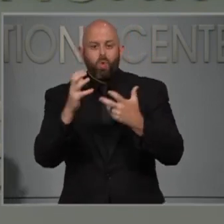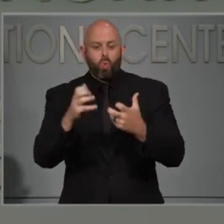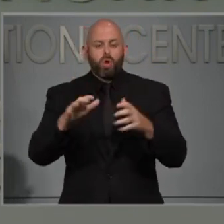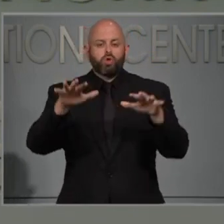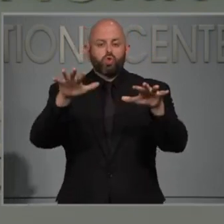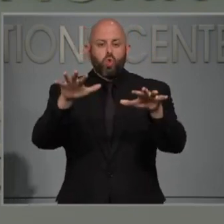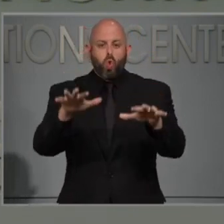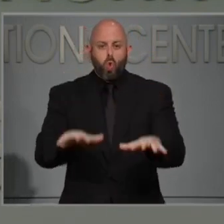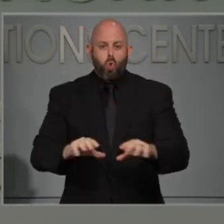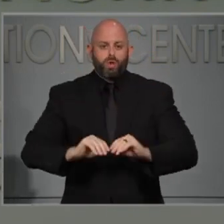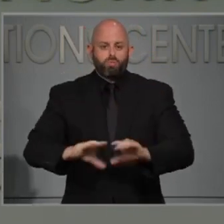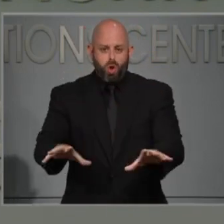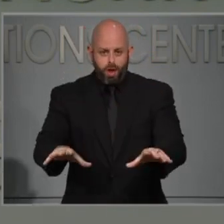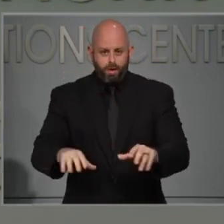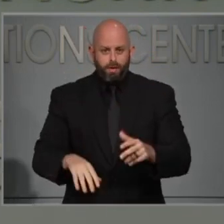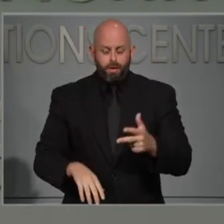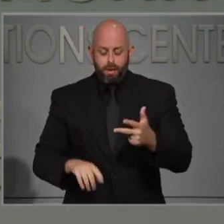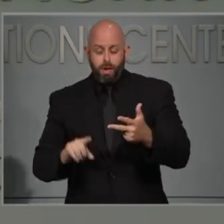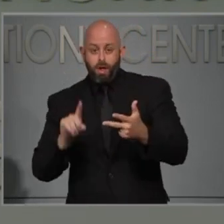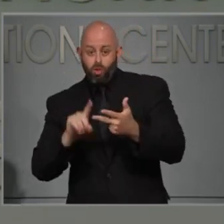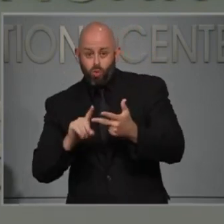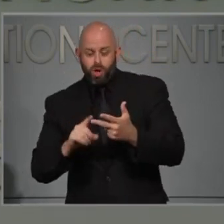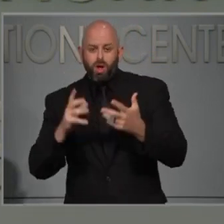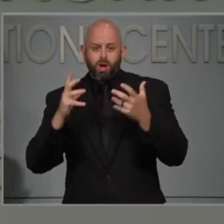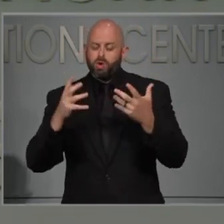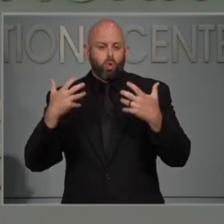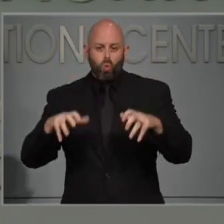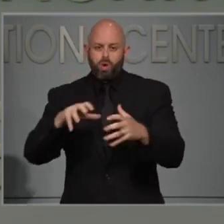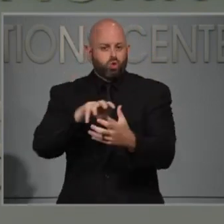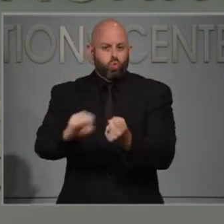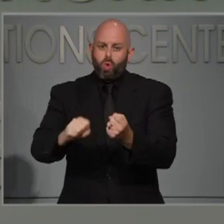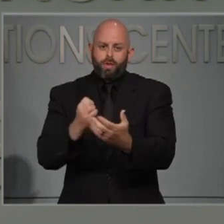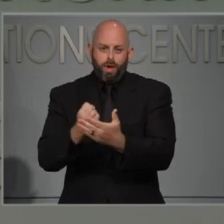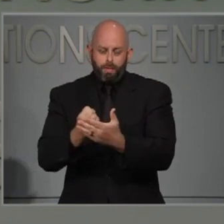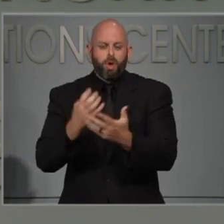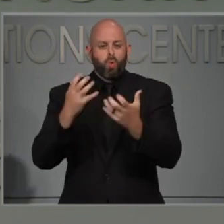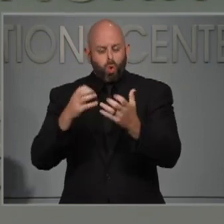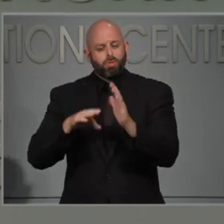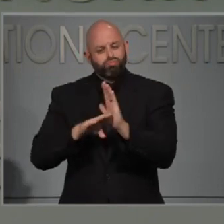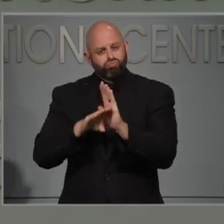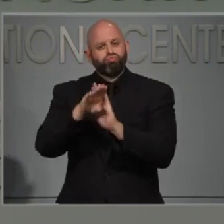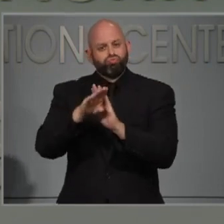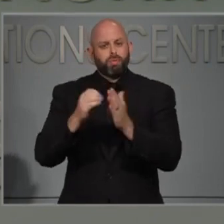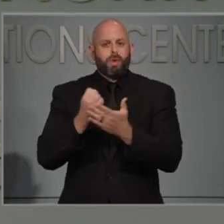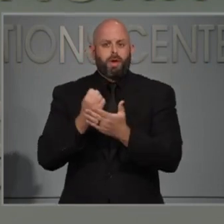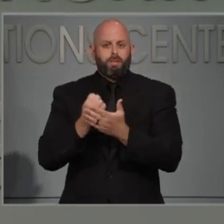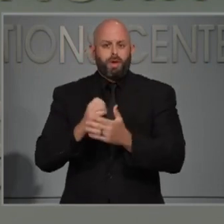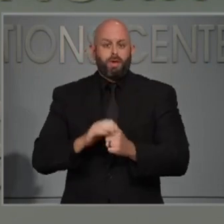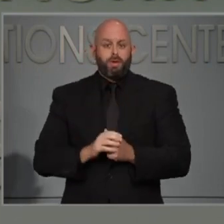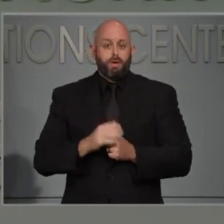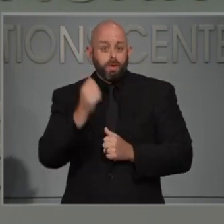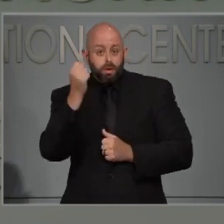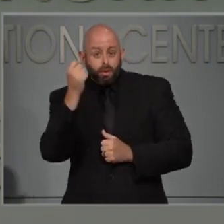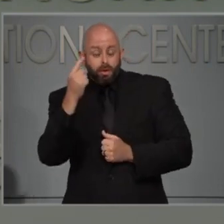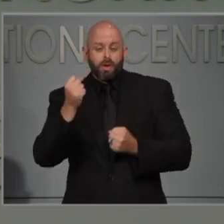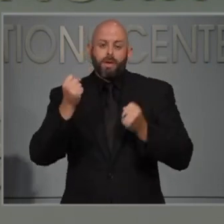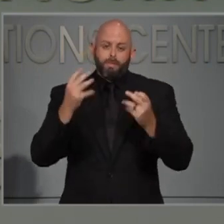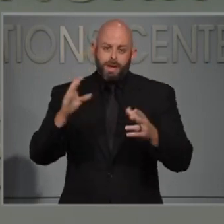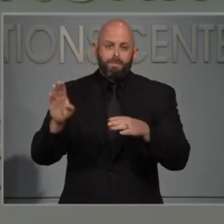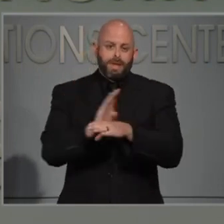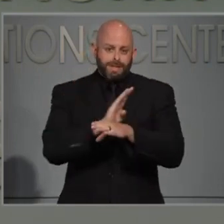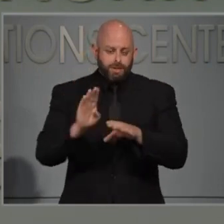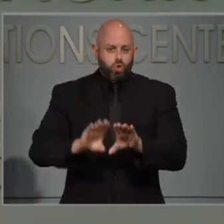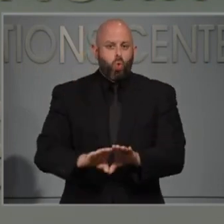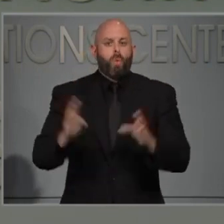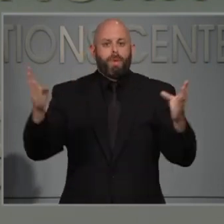want to cushion the blow to our economy. We have a lot of our businesses that are open and a lot of things that